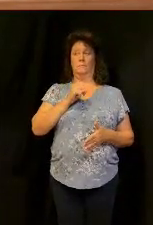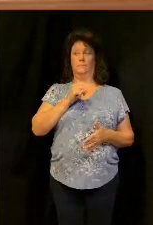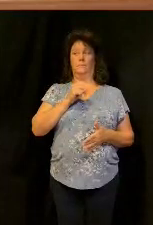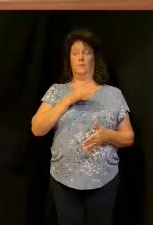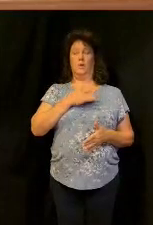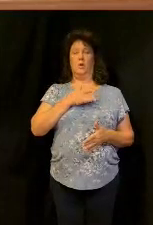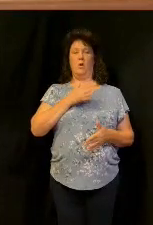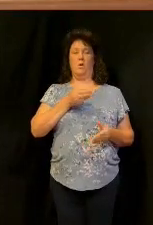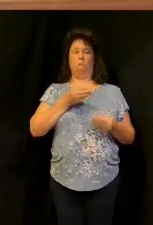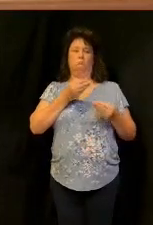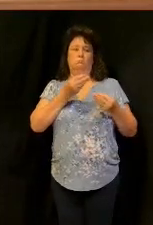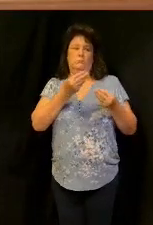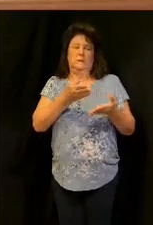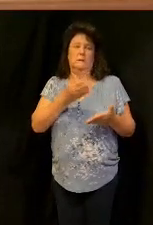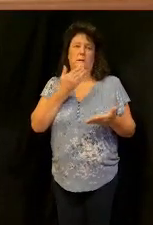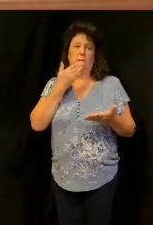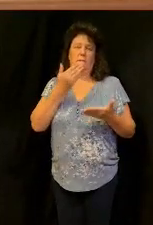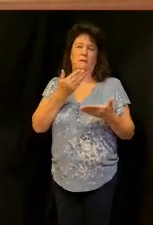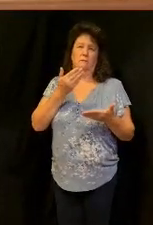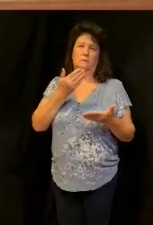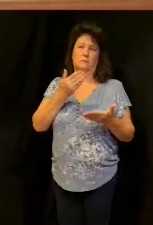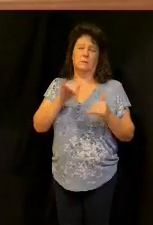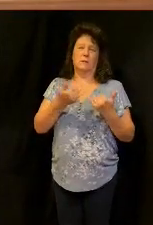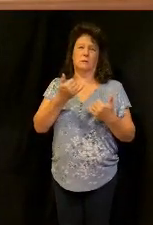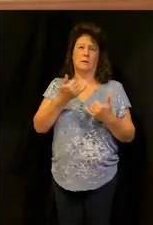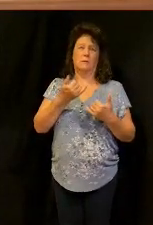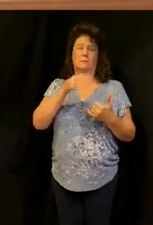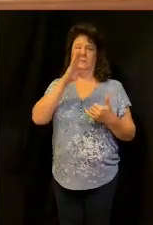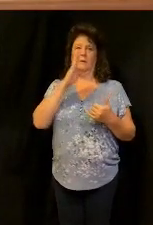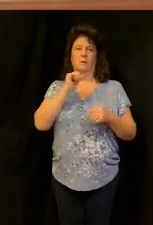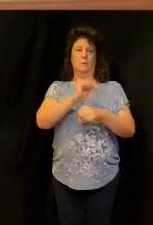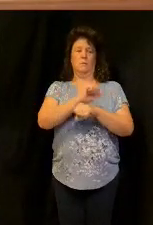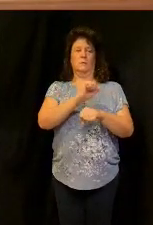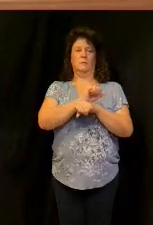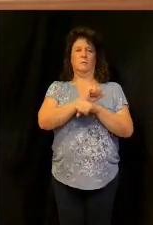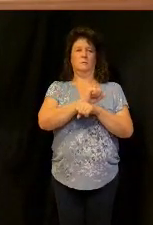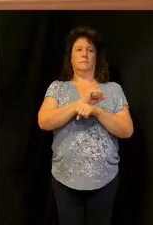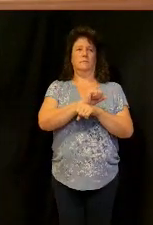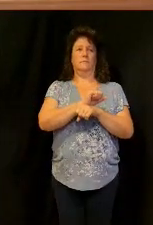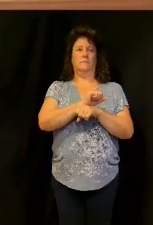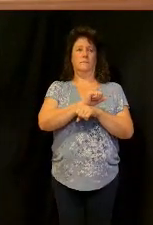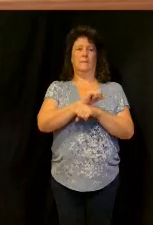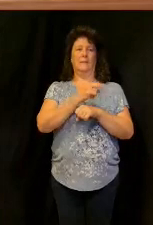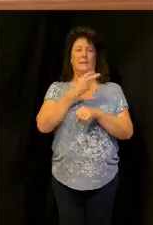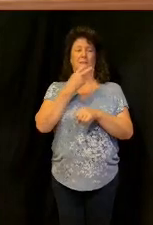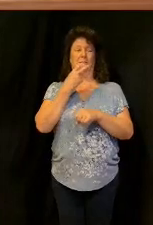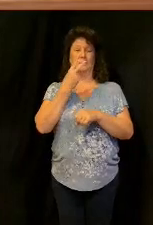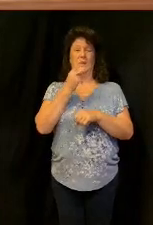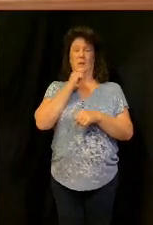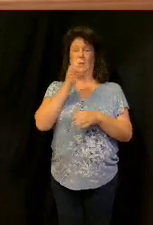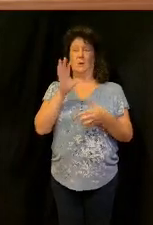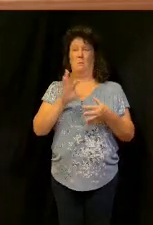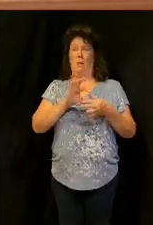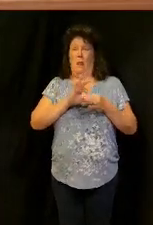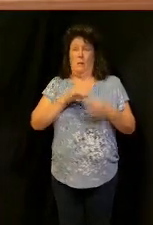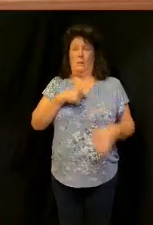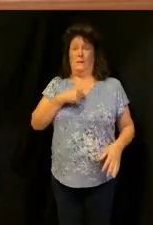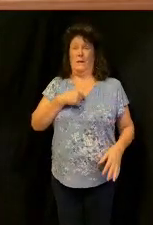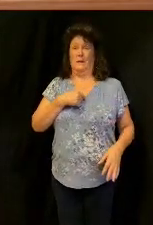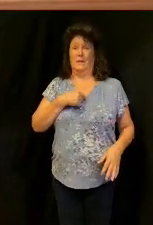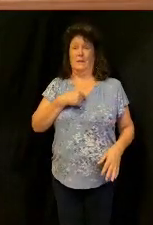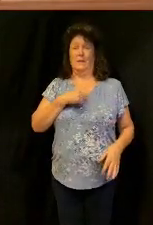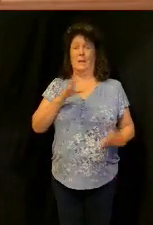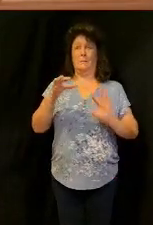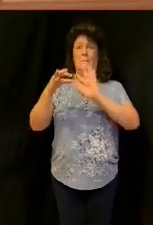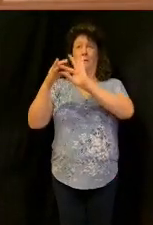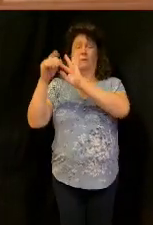of thankfulness for what God has done for us that's how generosity starts when I see it doesn't belong to me it belongs to him giving is no big deal